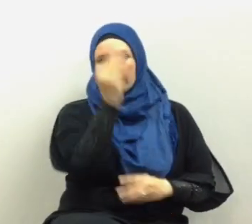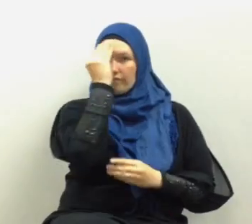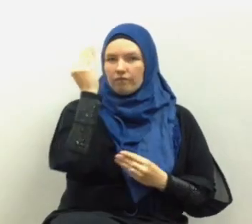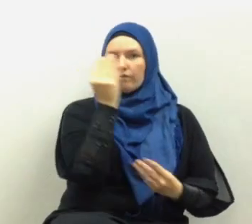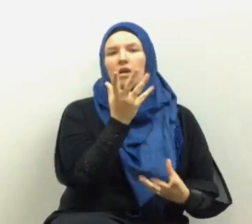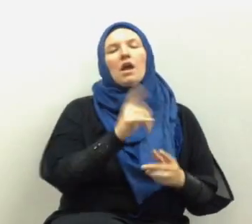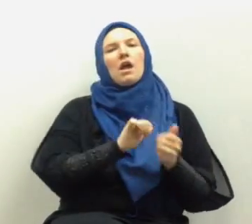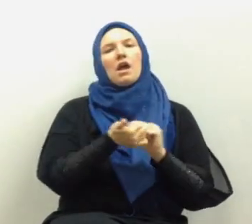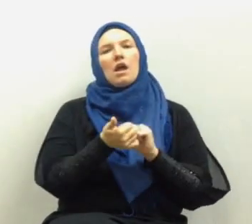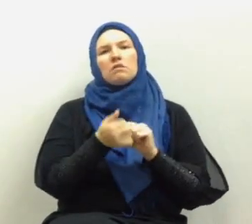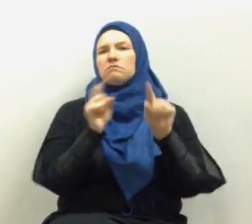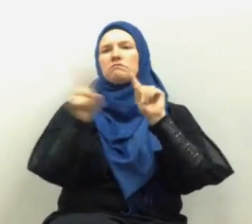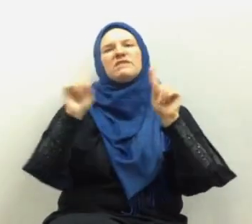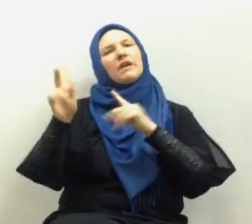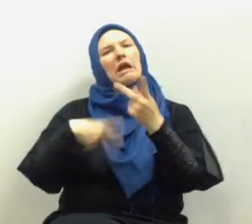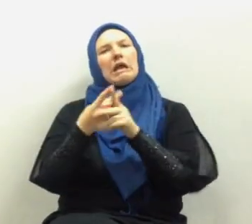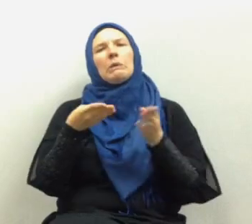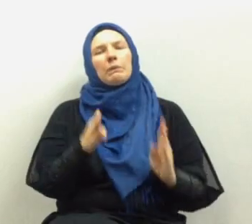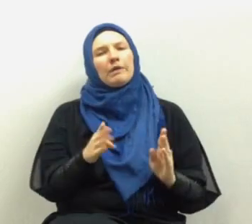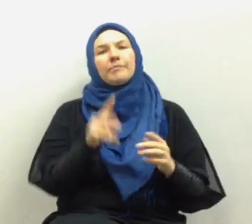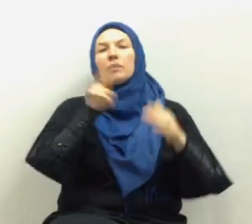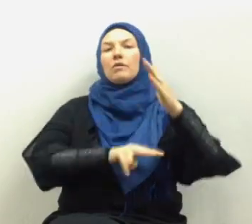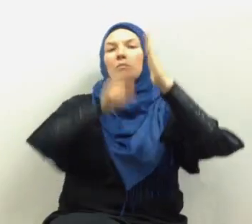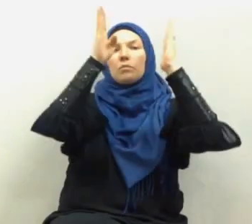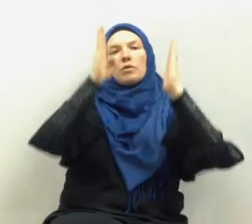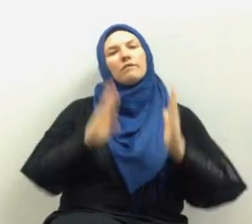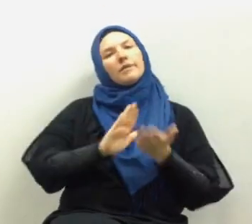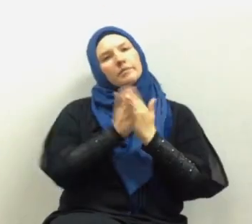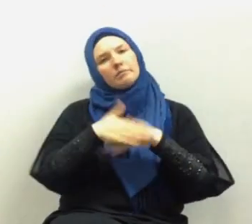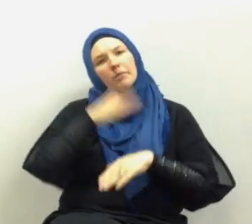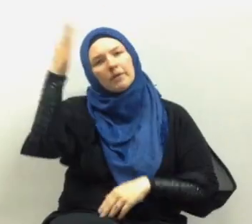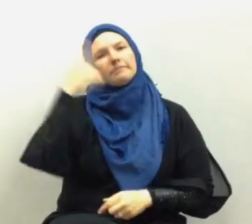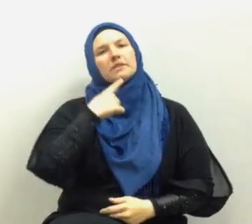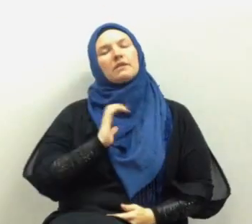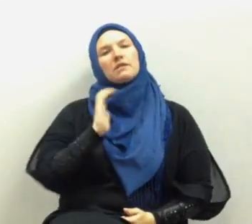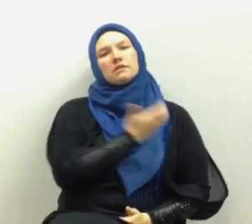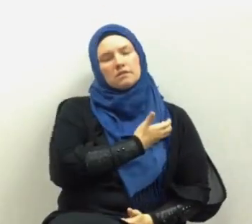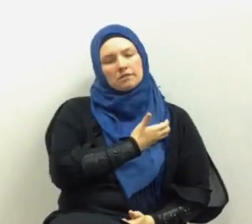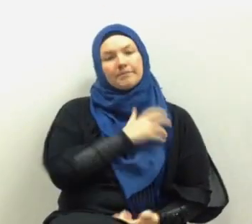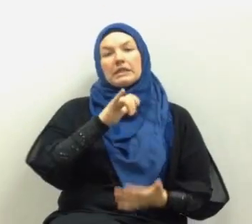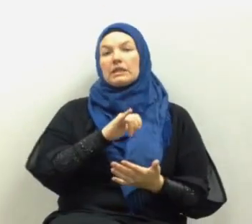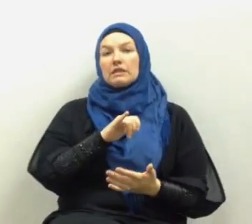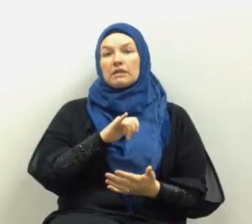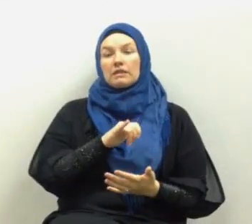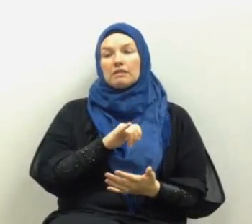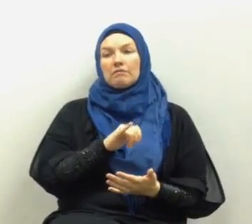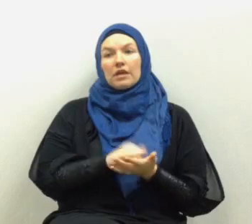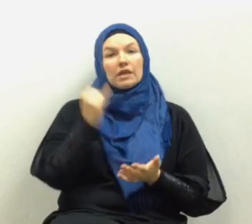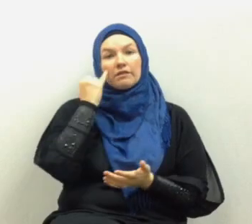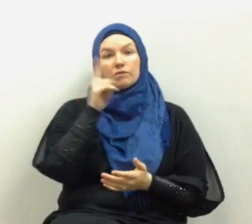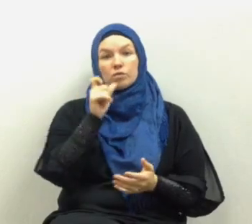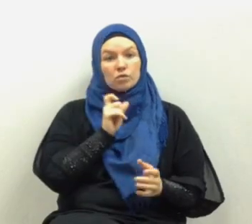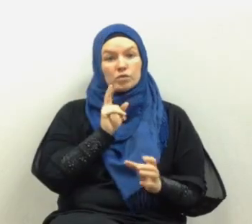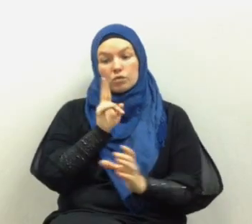in forms of a lot of things the prophet sallallahu alayhi wasallam tells us that unless